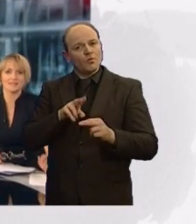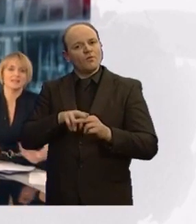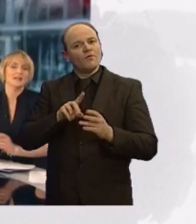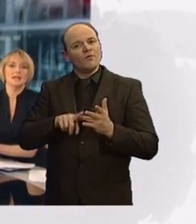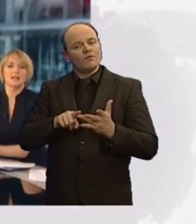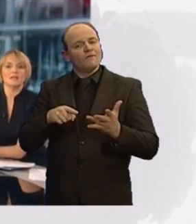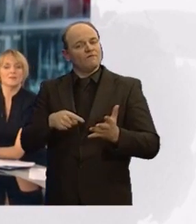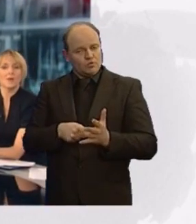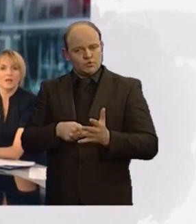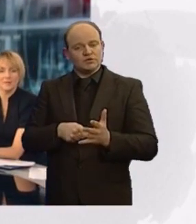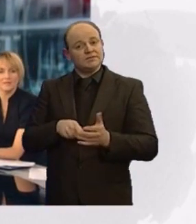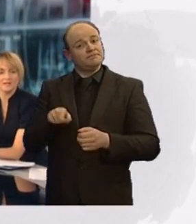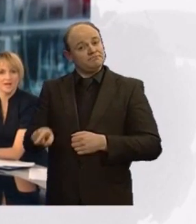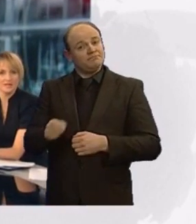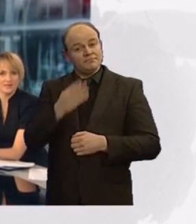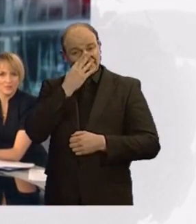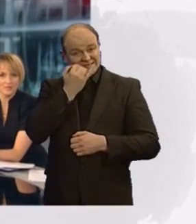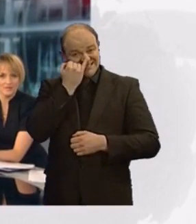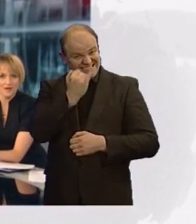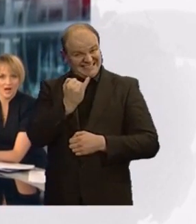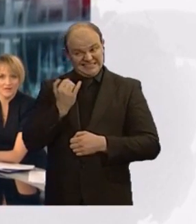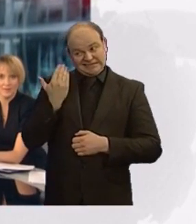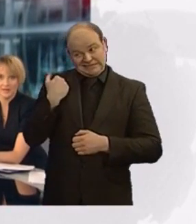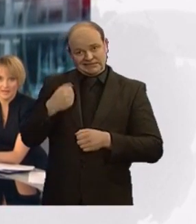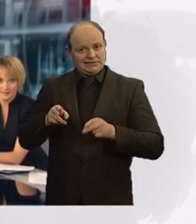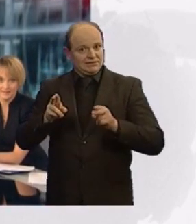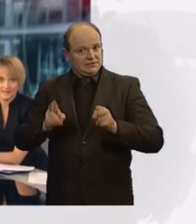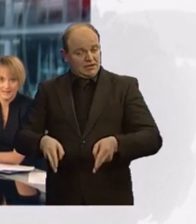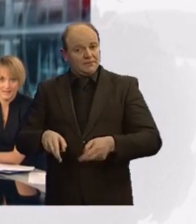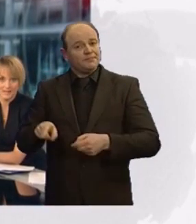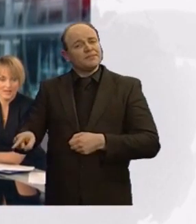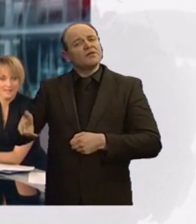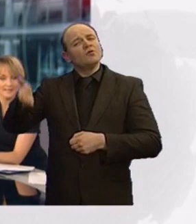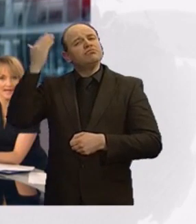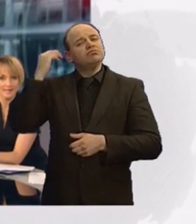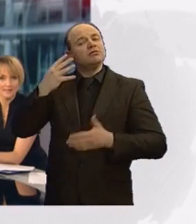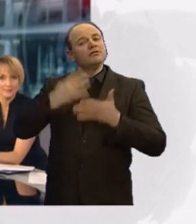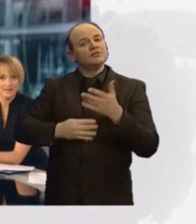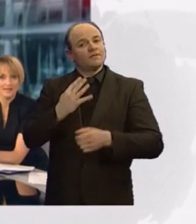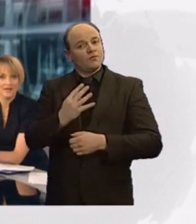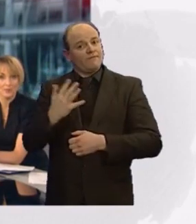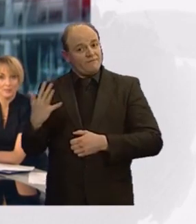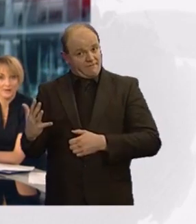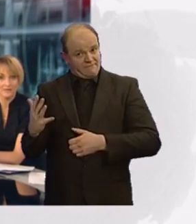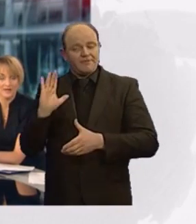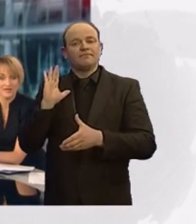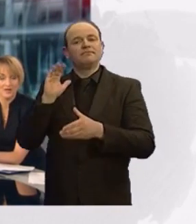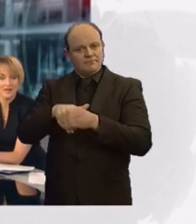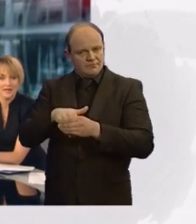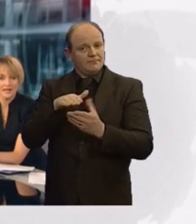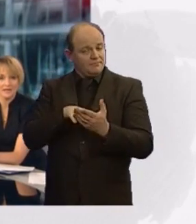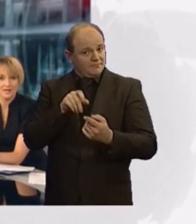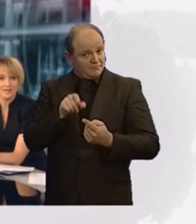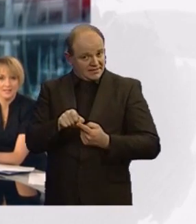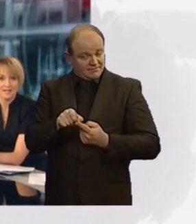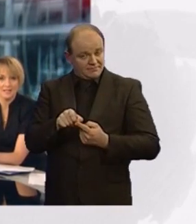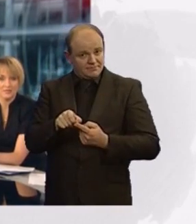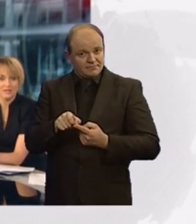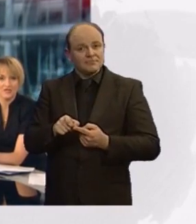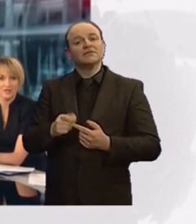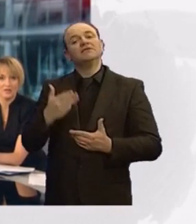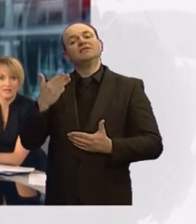socialist, he entered Parliament in 1945 and became leader in 1980. His left-wing manifesto in the